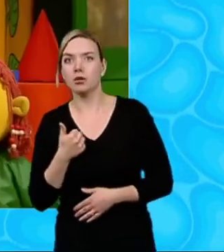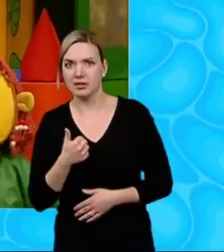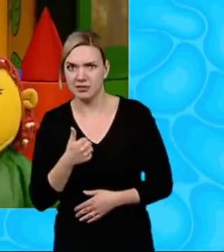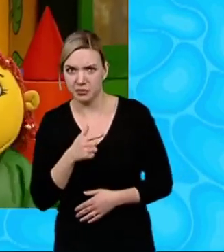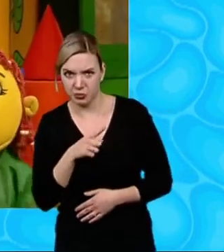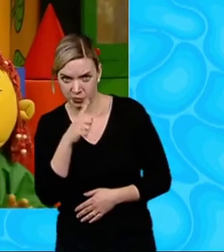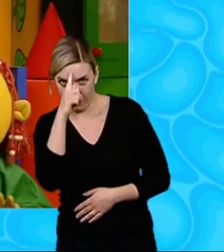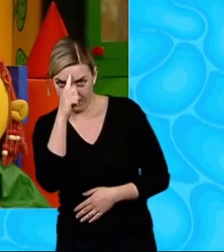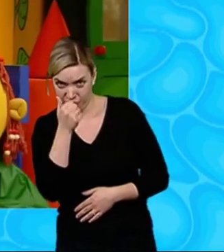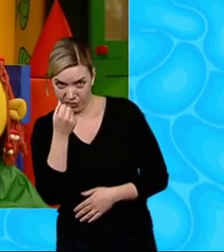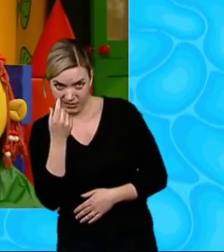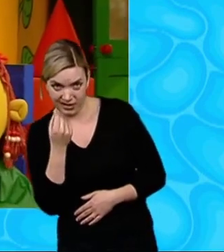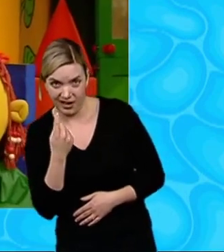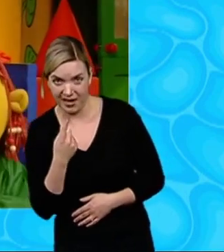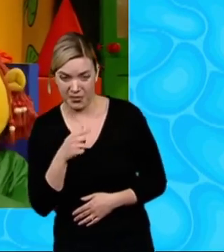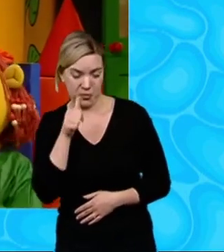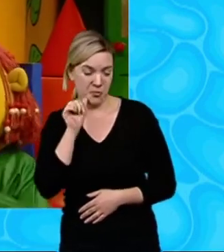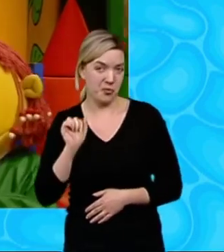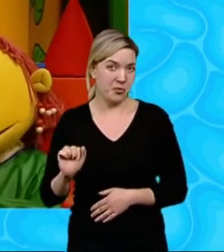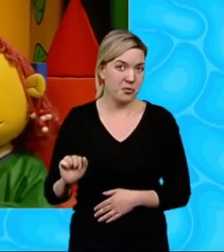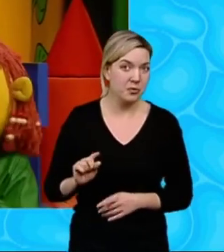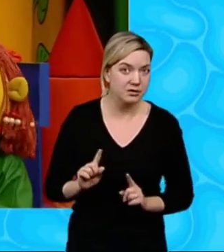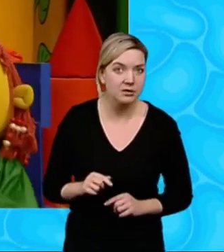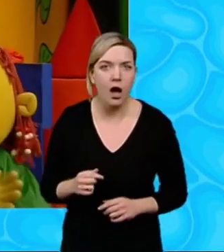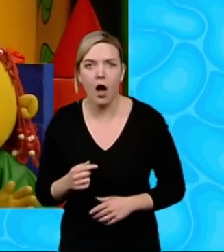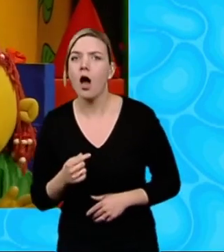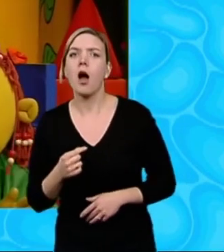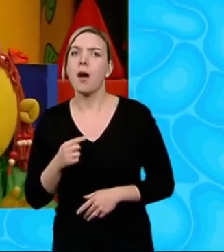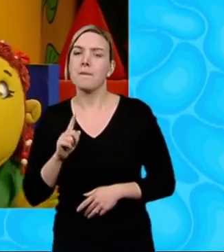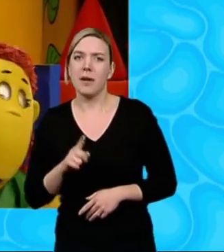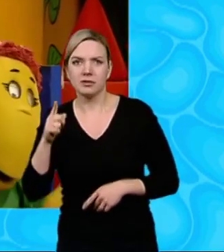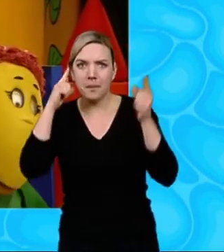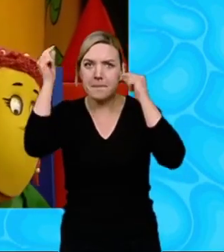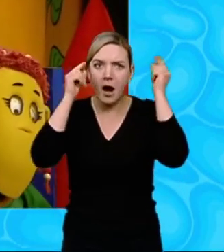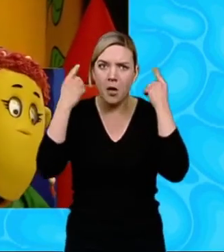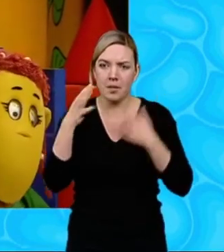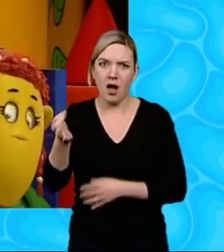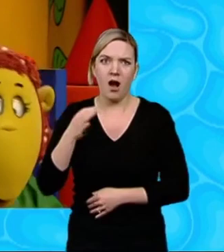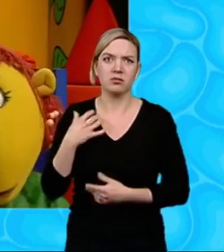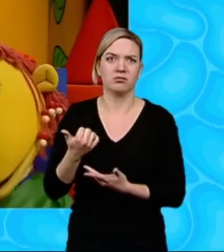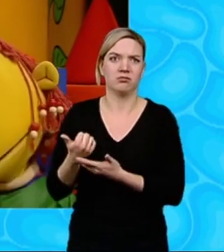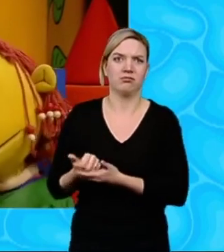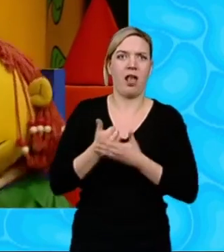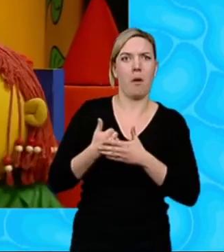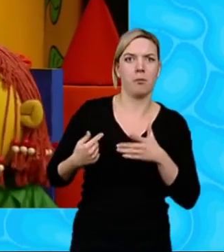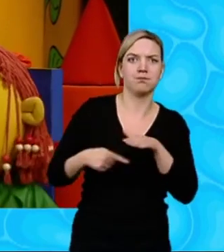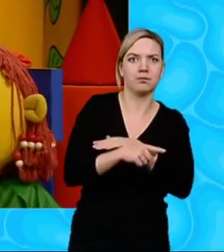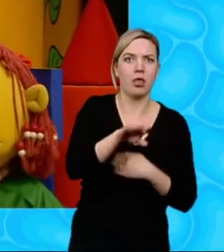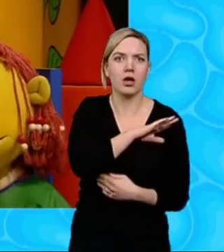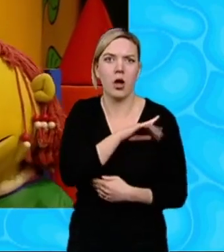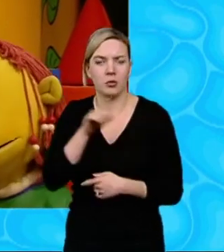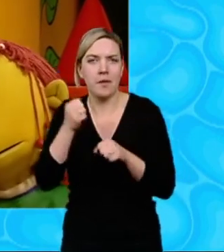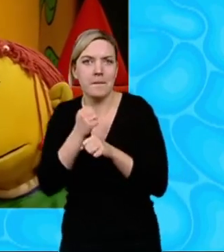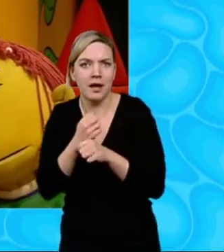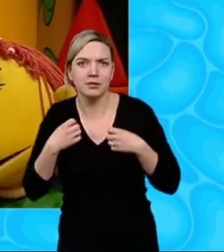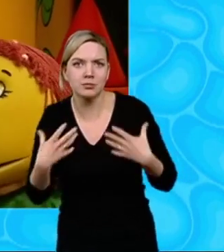think that's a good idea, Fizz? You know what they're like Eh? Yes, I know, but Milo asked me to keep Doodles out of the garden because he's working on a surprise OK,